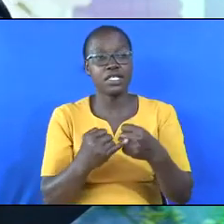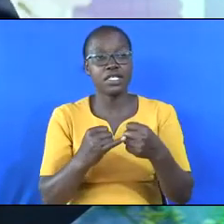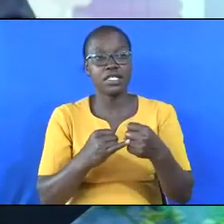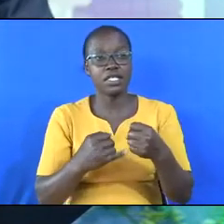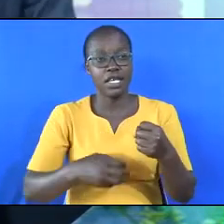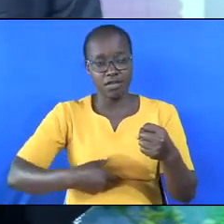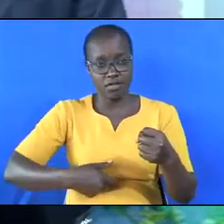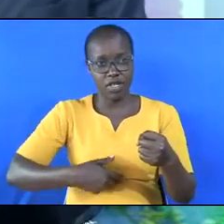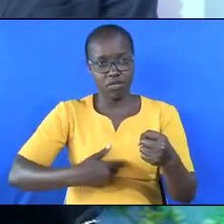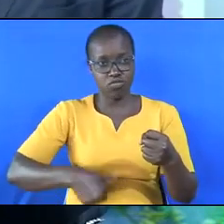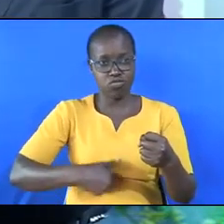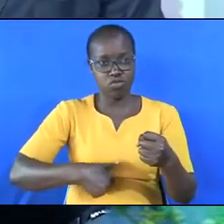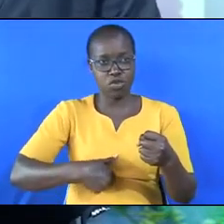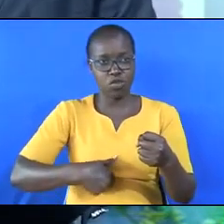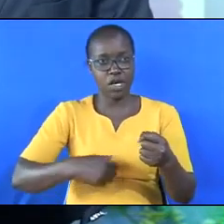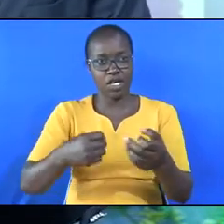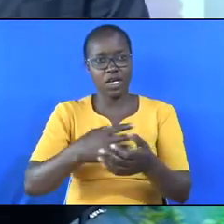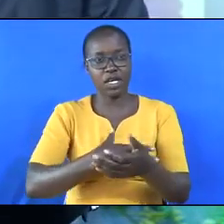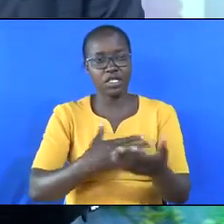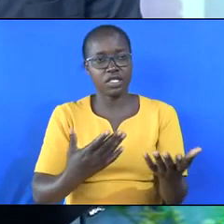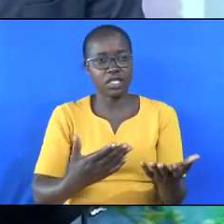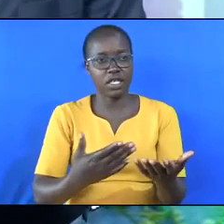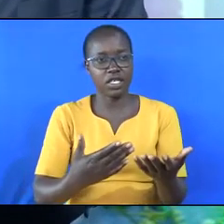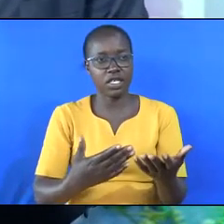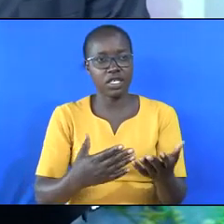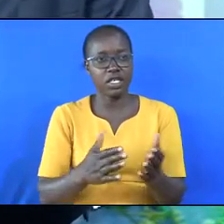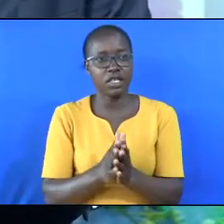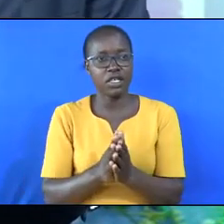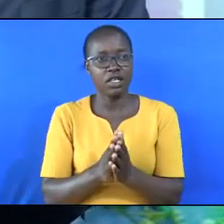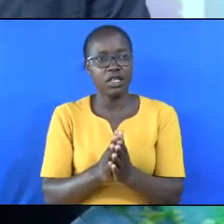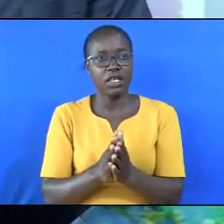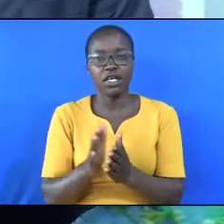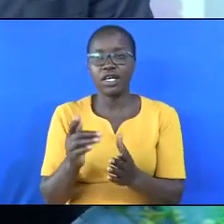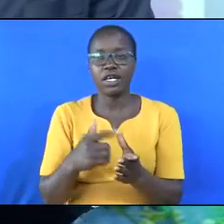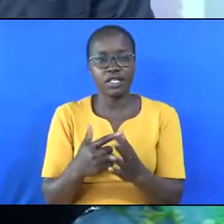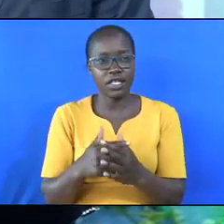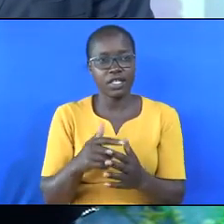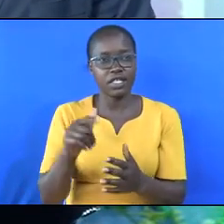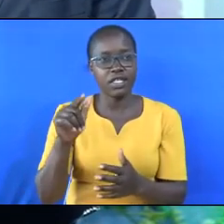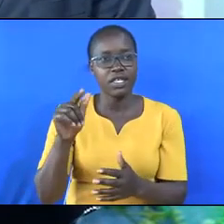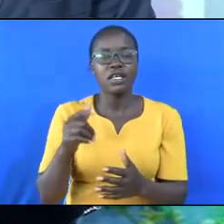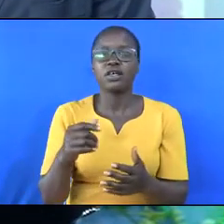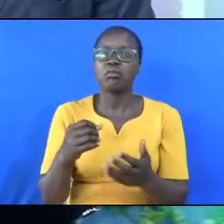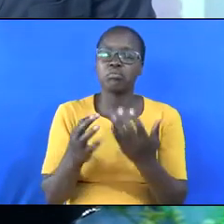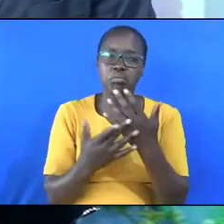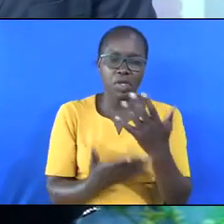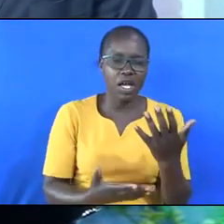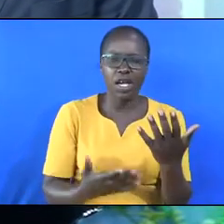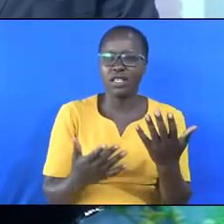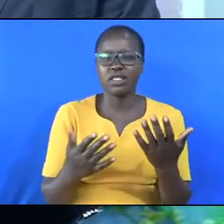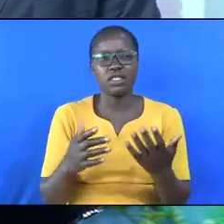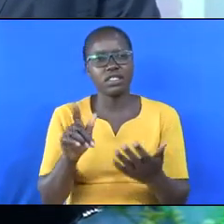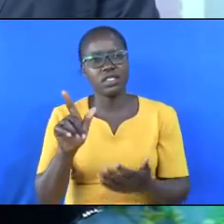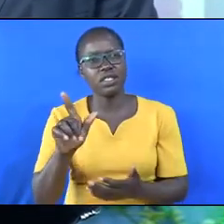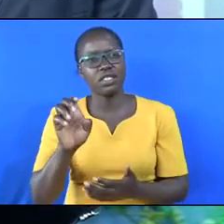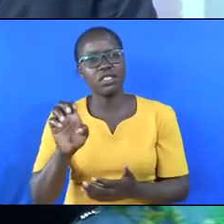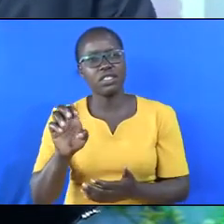cancer of the stomach. Then there are lymphomas, leukemia, cancer of the ovary, and cancer of the nasopharynx.